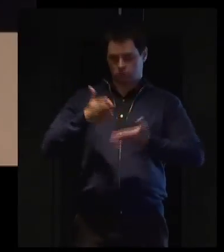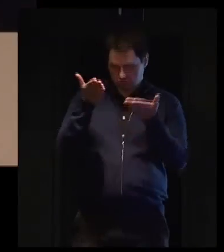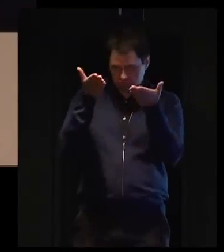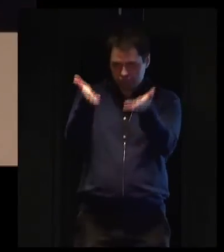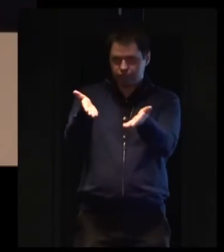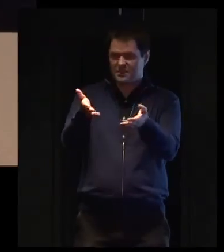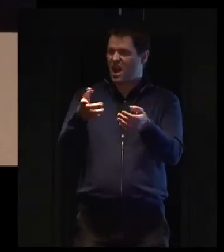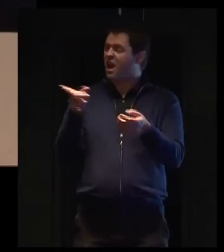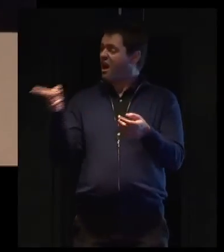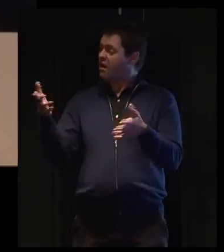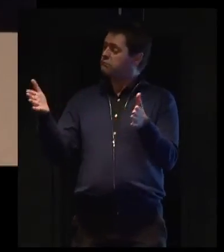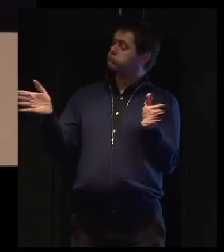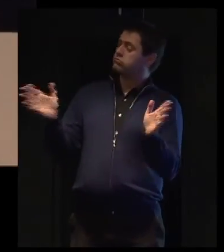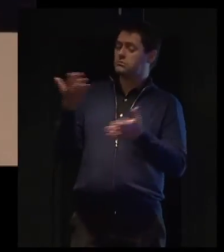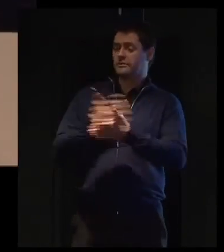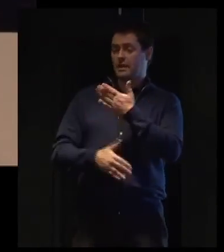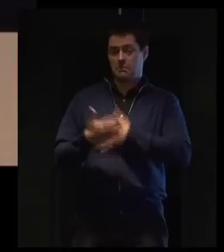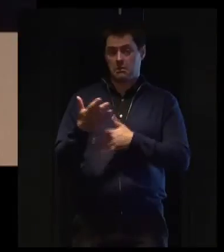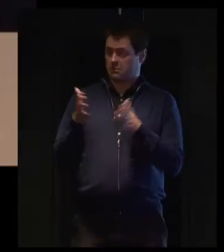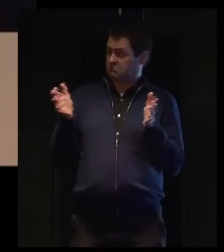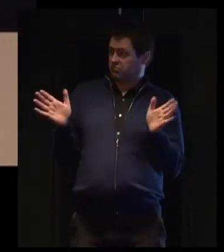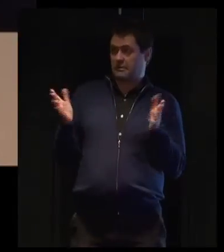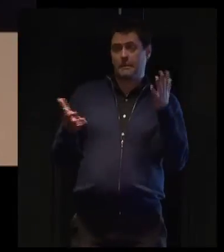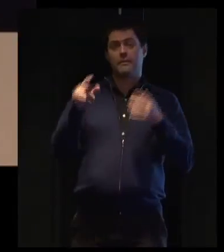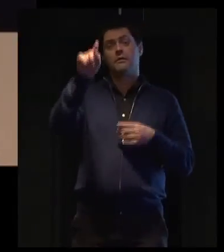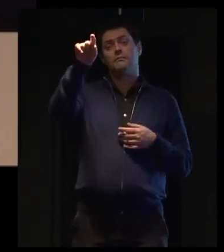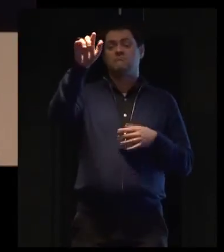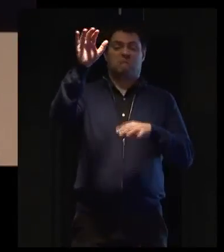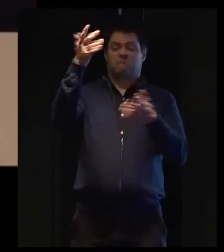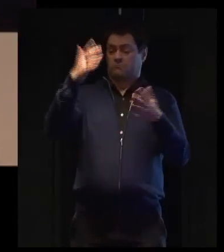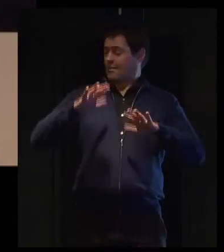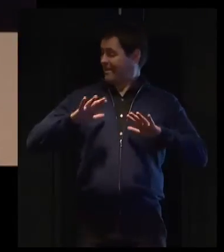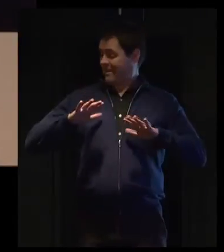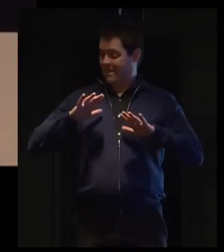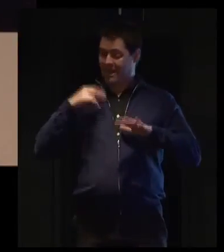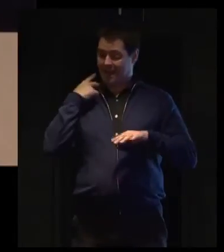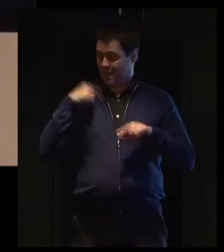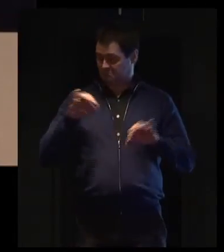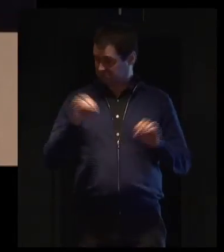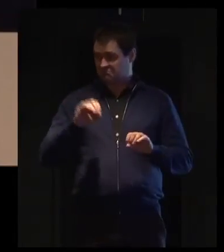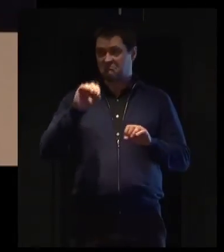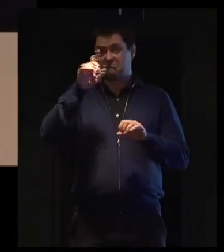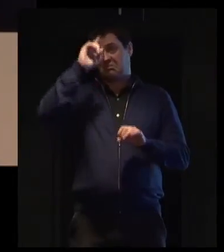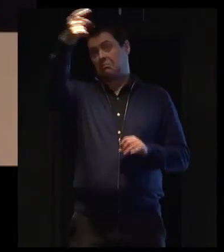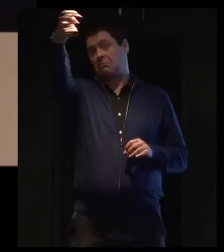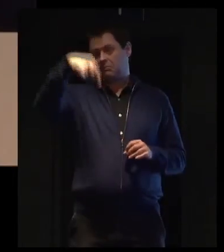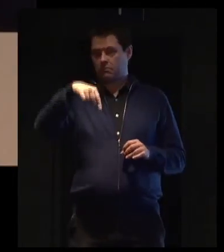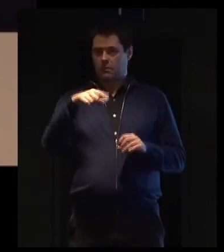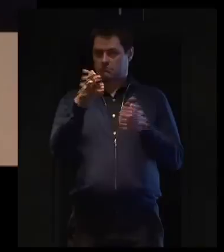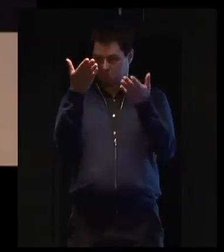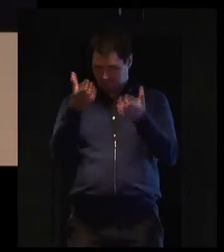So for example, if you would provide something for a supporter from a different country, then just treat your own supporters with a disability in the same way.